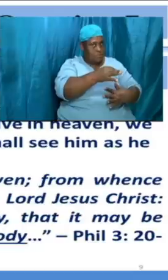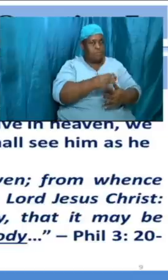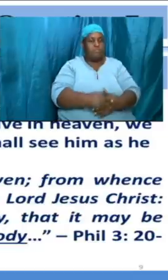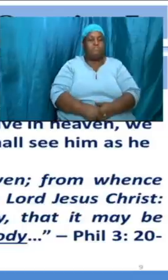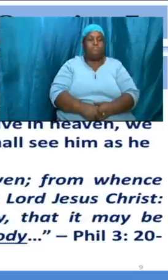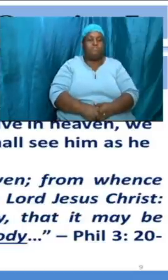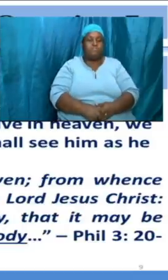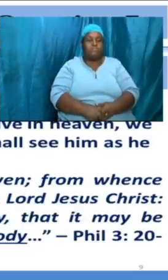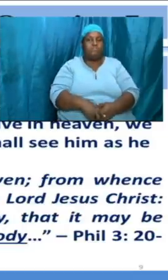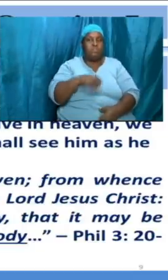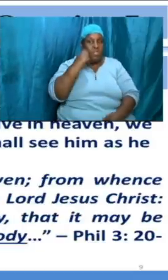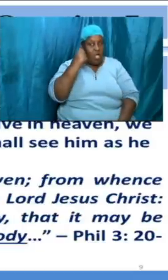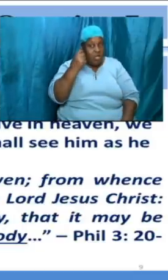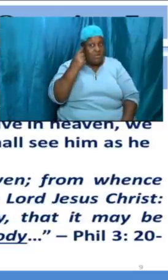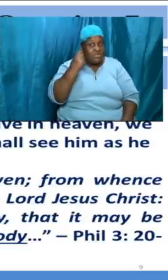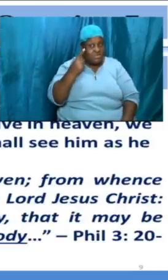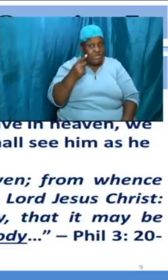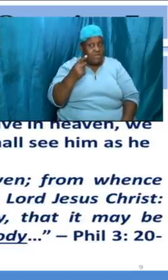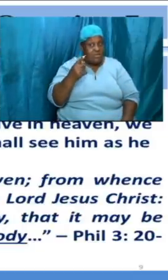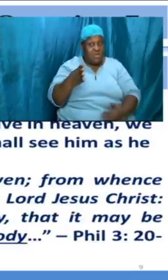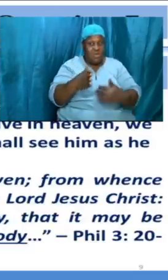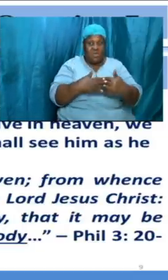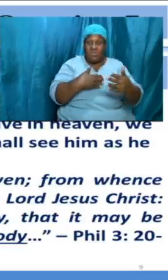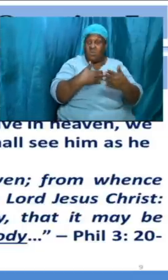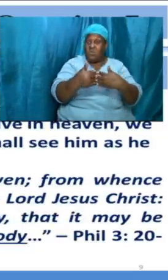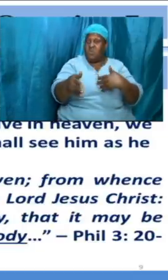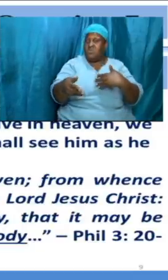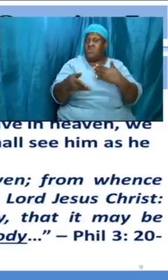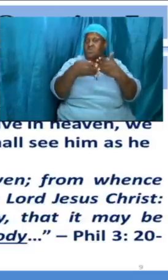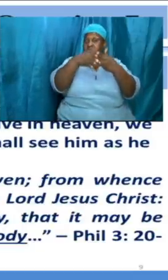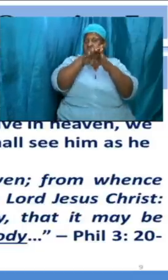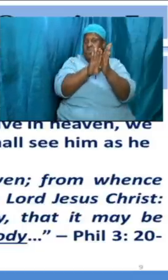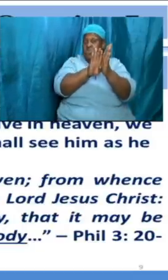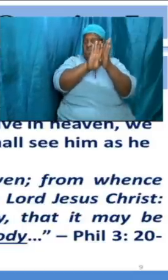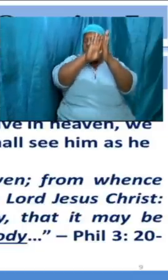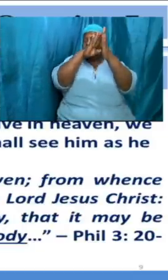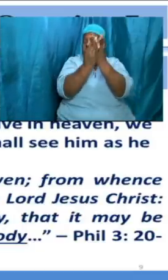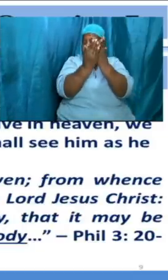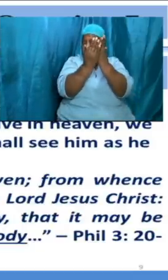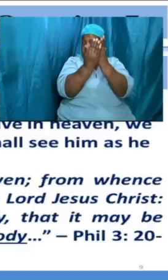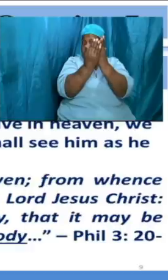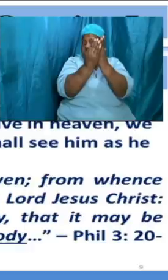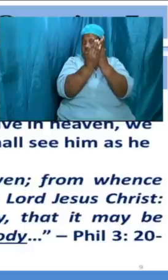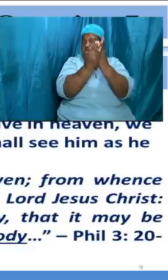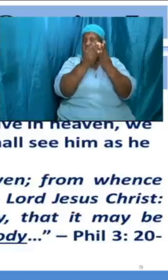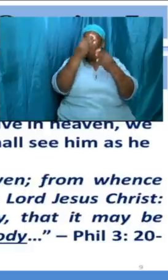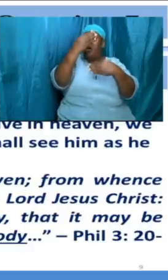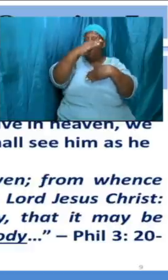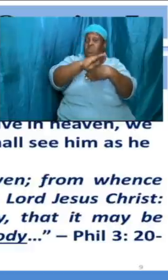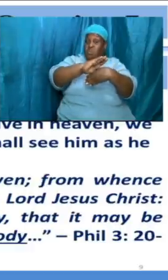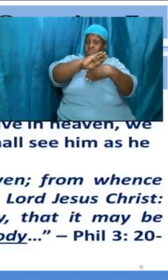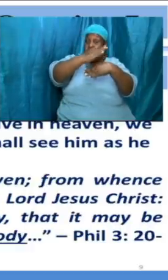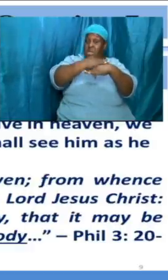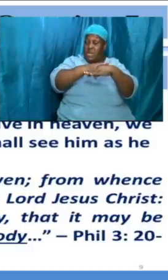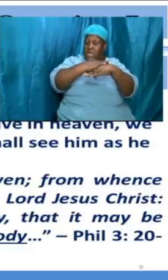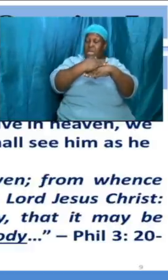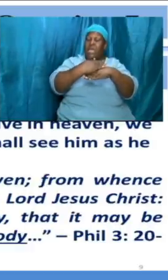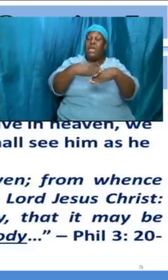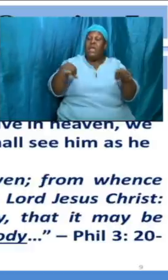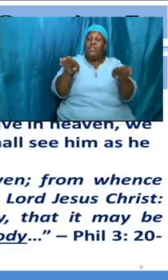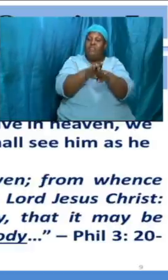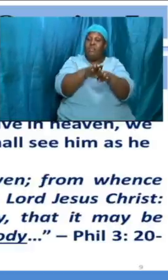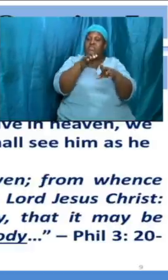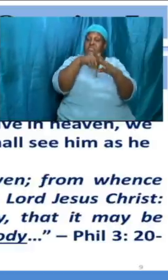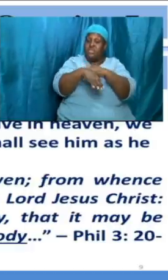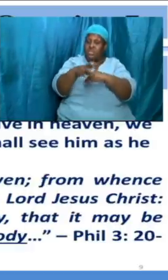understand this although the doors were shut although they were locked away inside that room